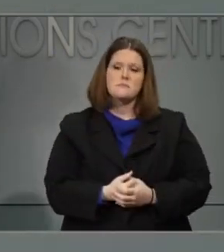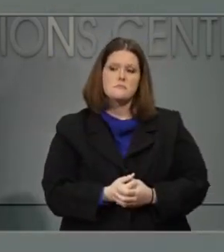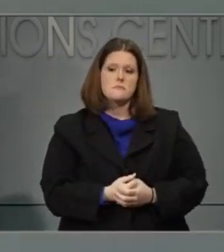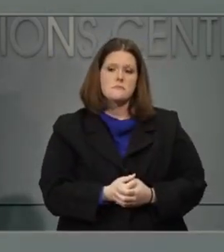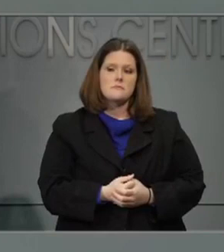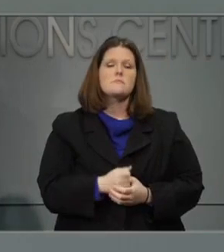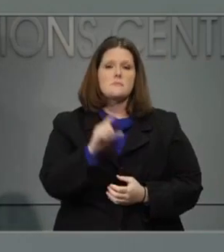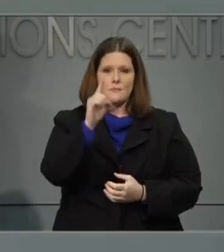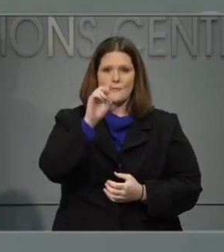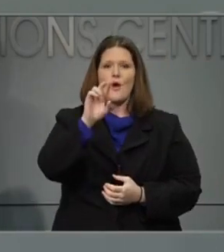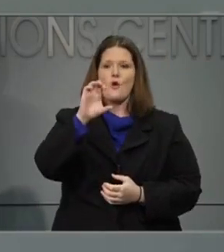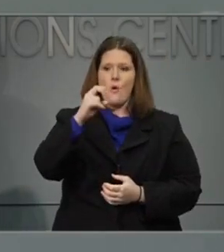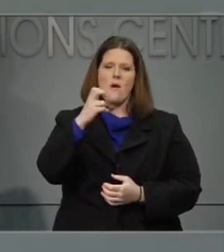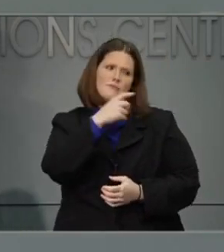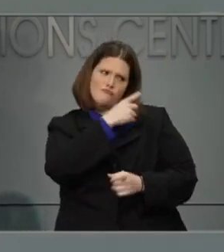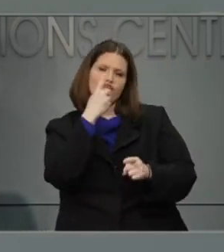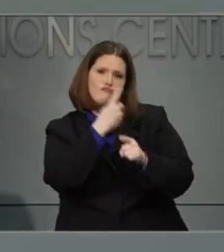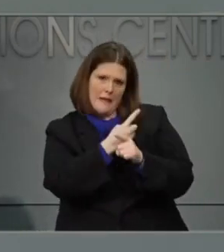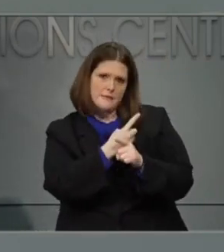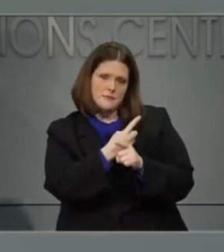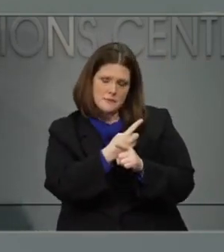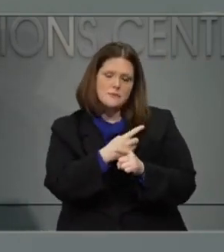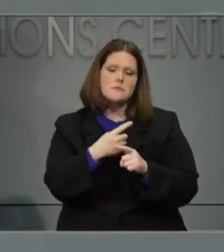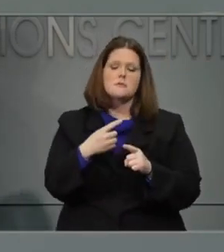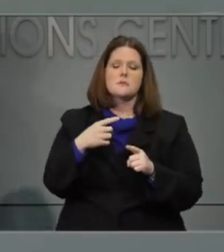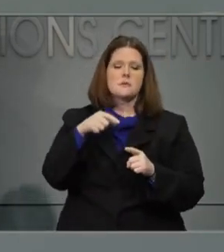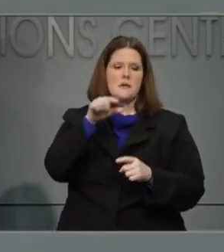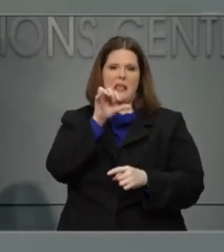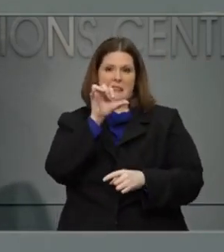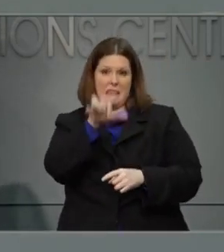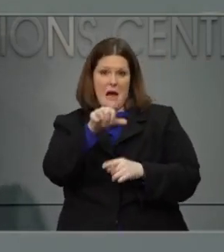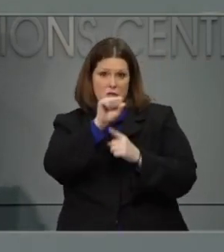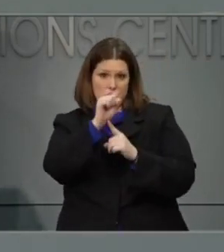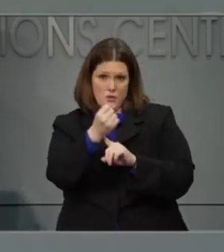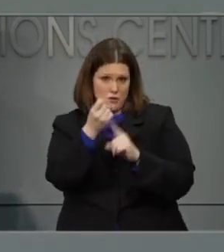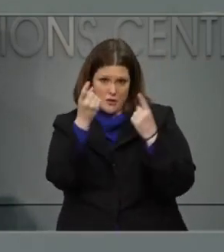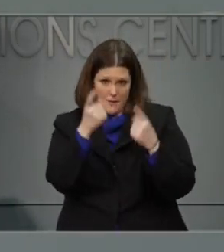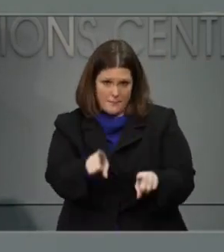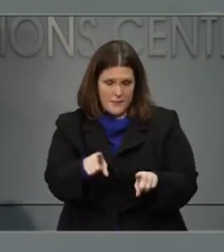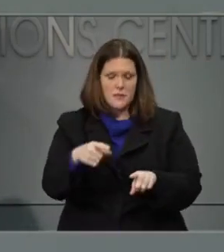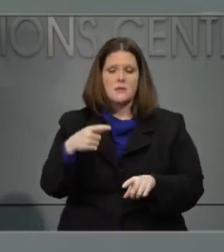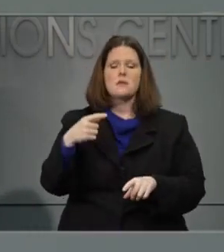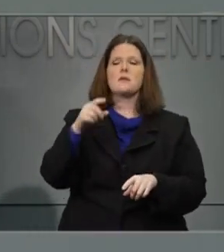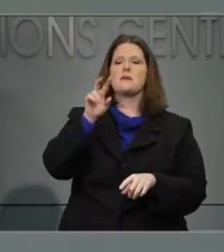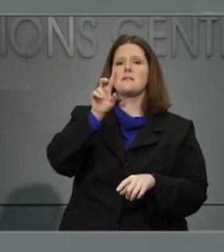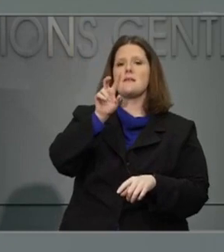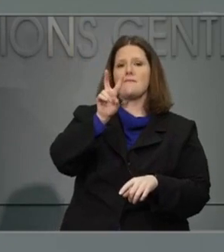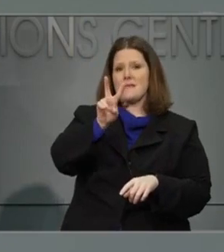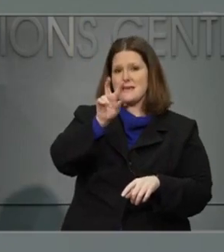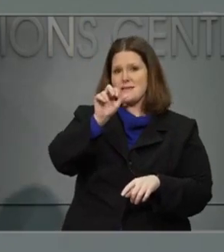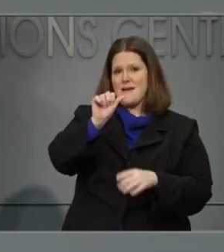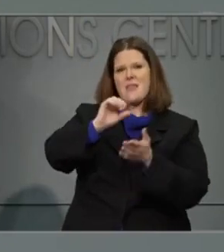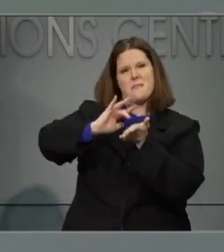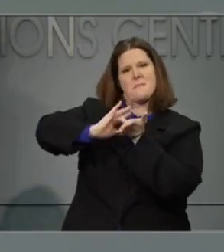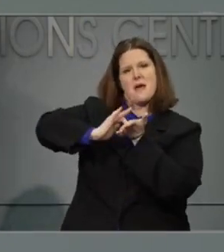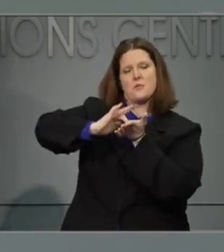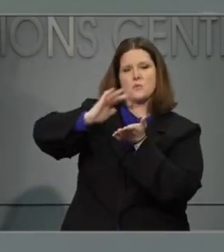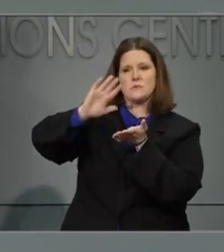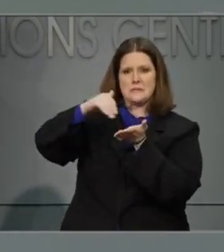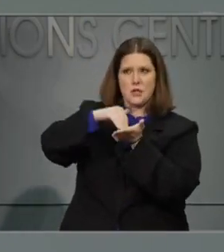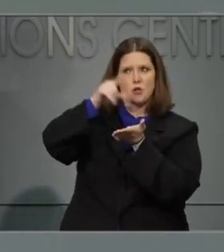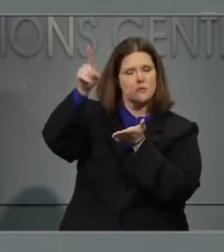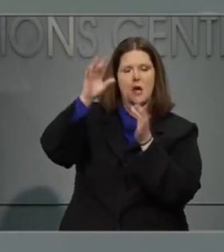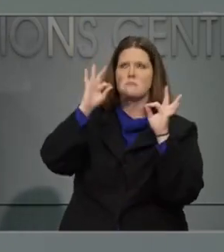Sure. That was exactly right, Governor. And in this case, we have partnered with the VA Medical Center. They've been terrific partners